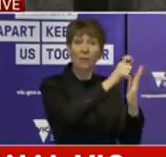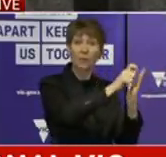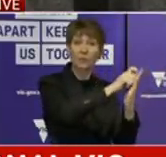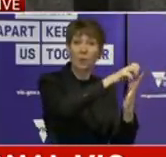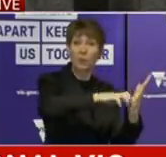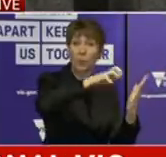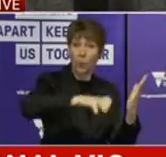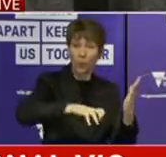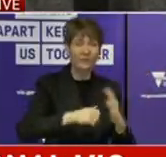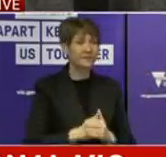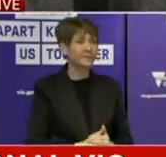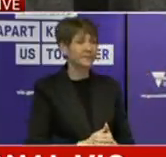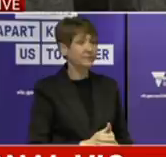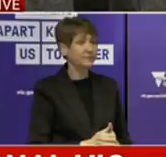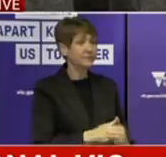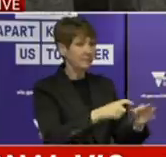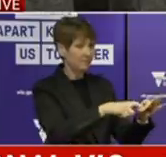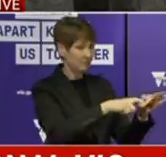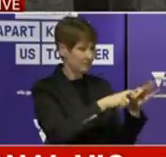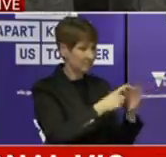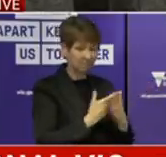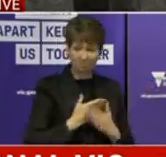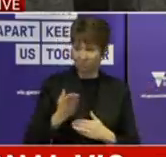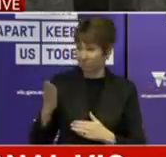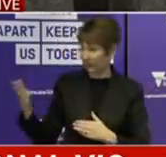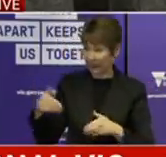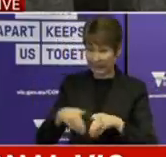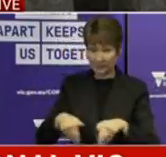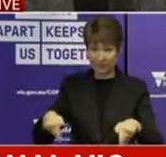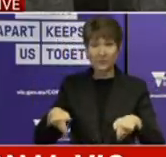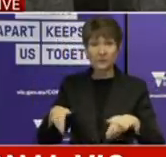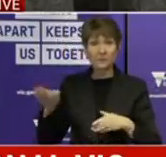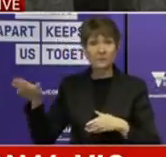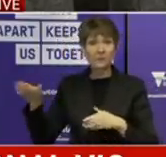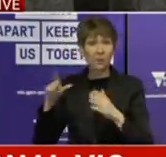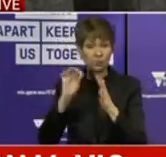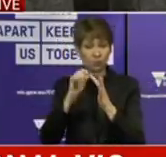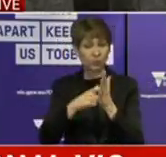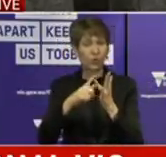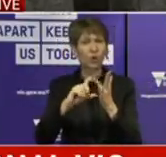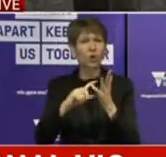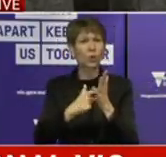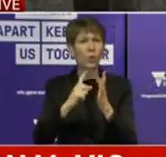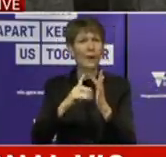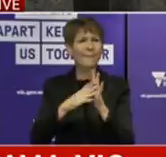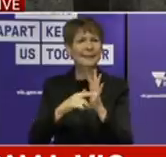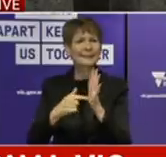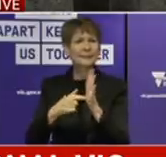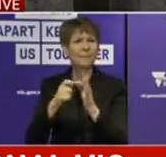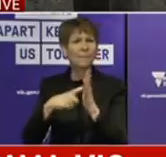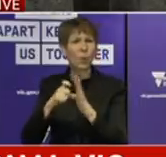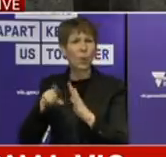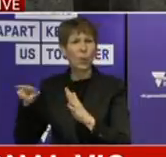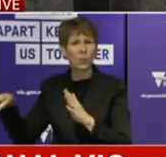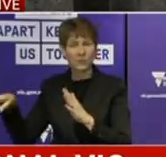submission to the Coat Inquiry. In fact, when they followed up with your Government, they wrote a number of letters to